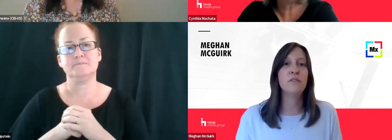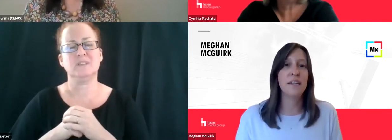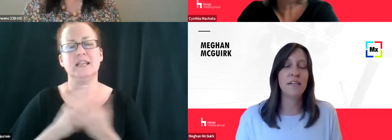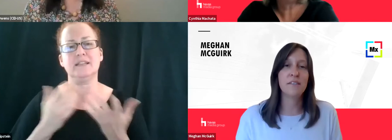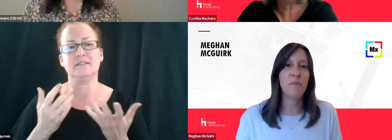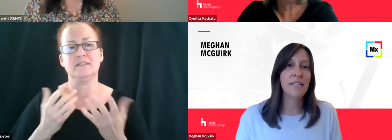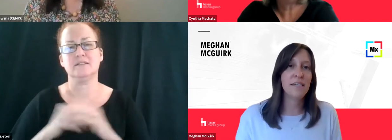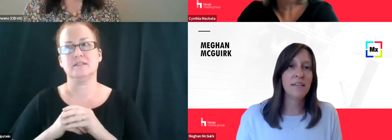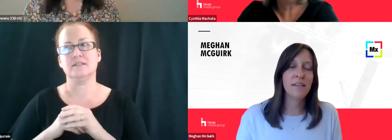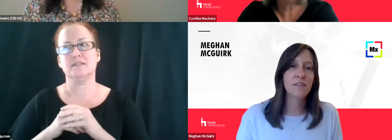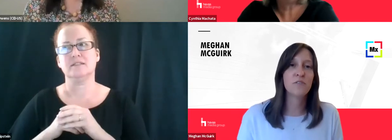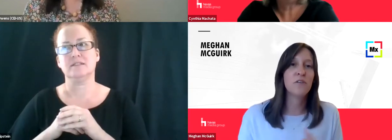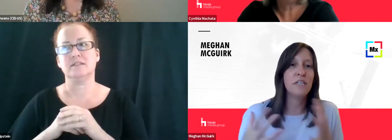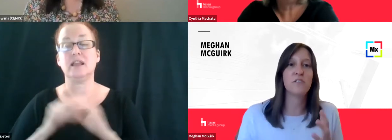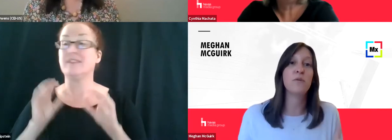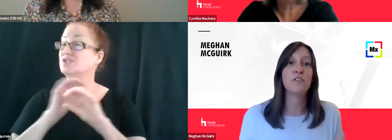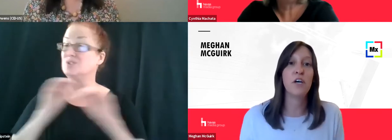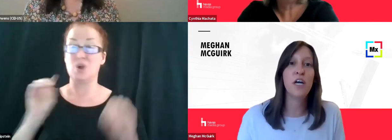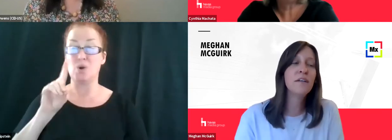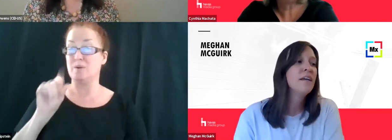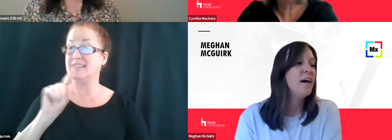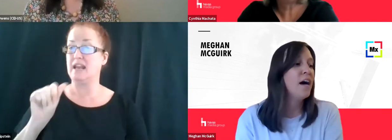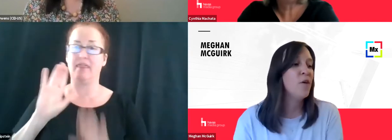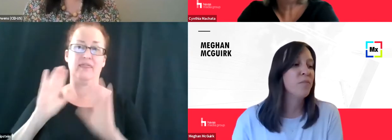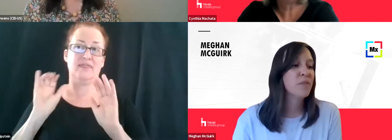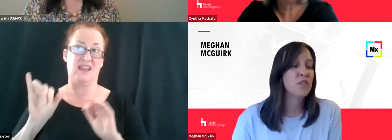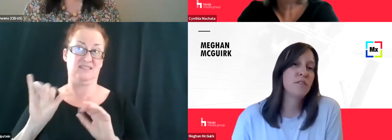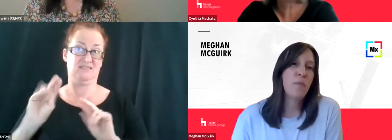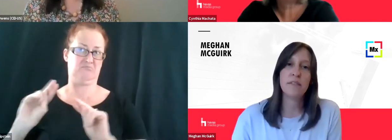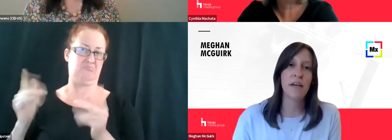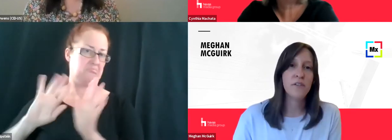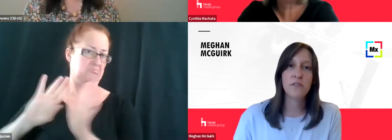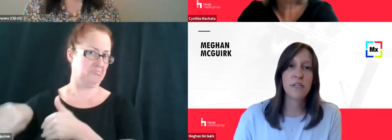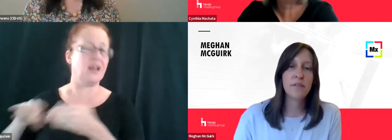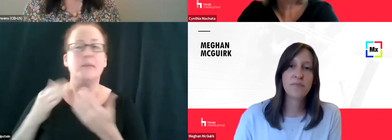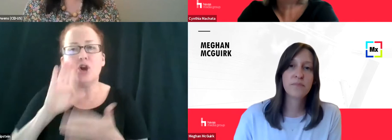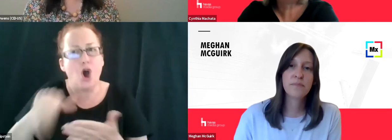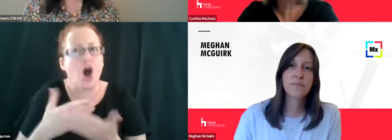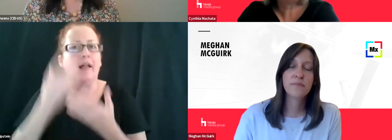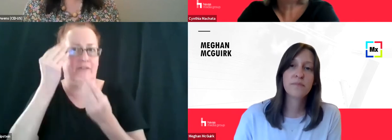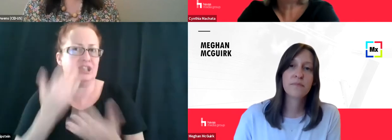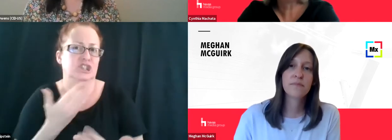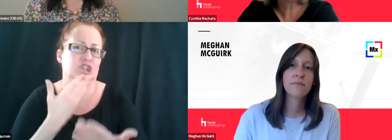like no data is bad data. There's data is always good. Um, just depends on how you use it.